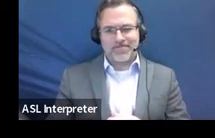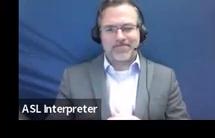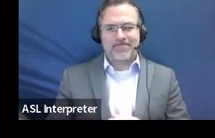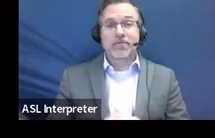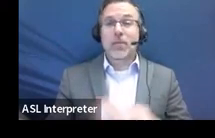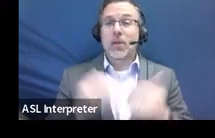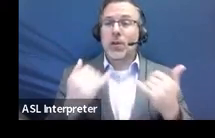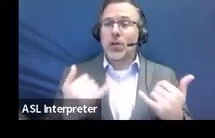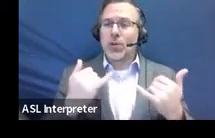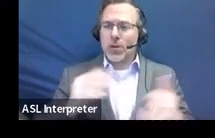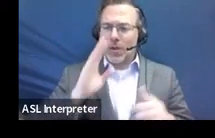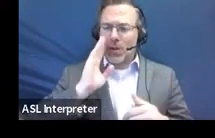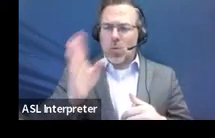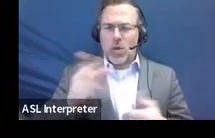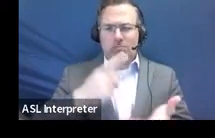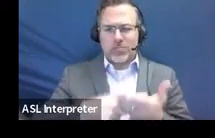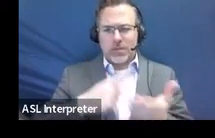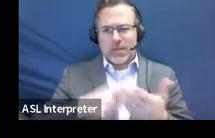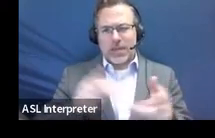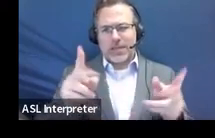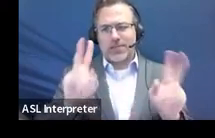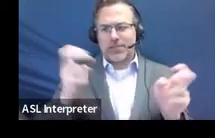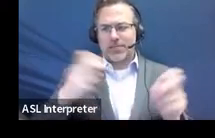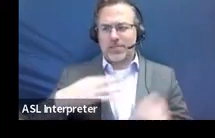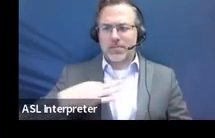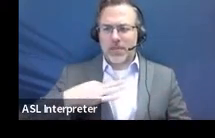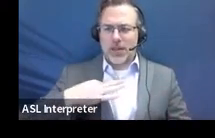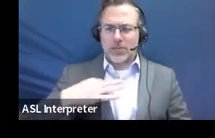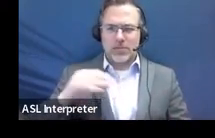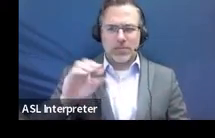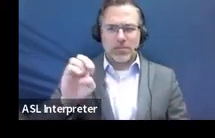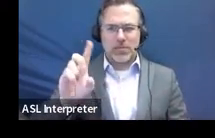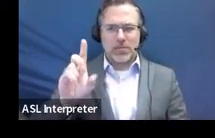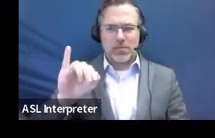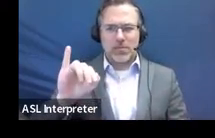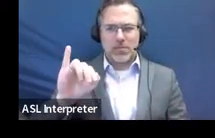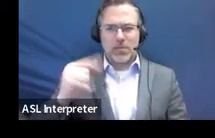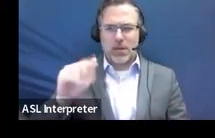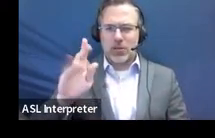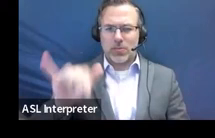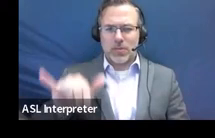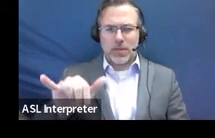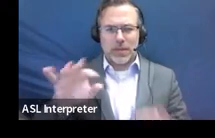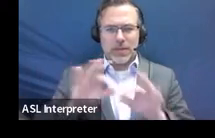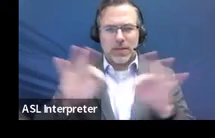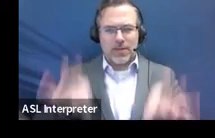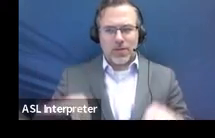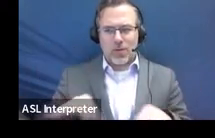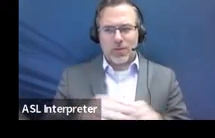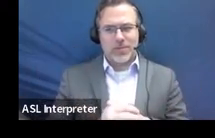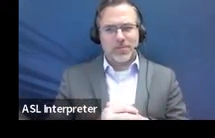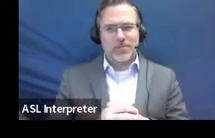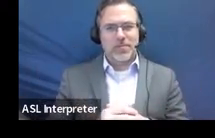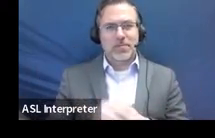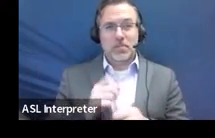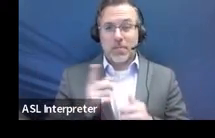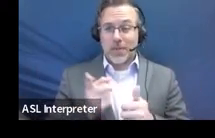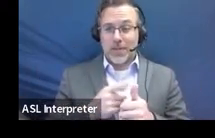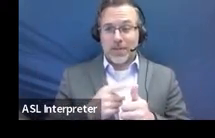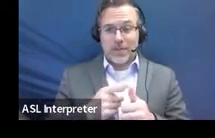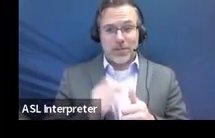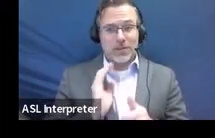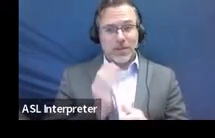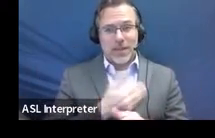eligibility forms. That's our focus for today. So we'll start off with introductions of our team. Um,